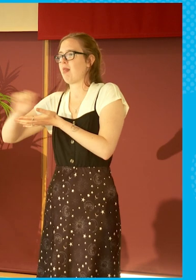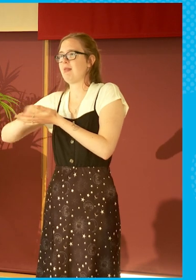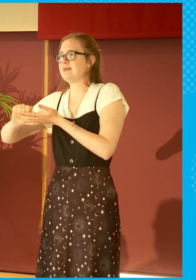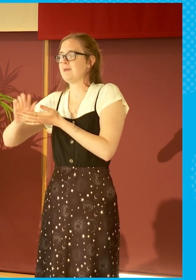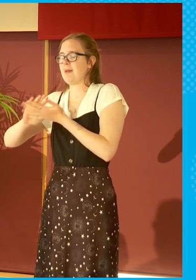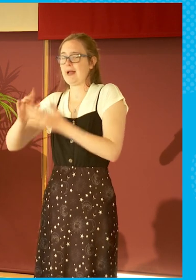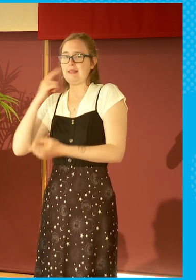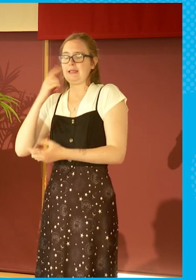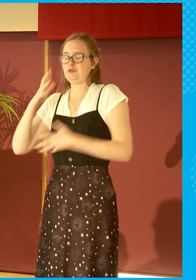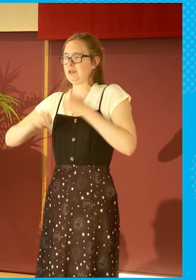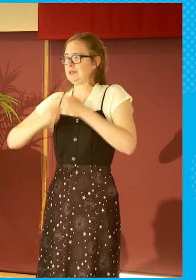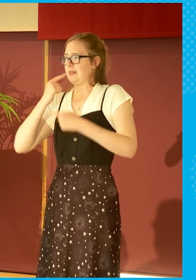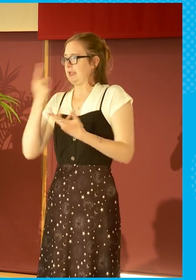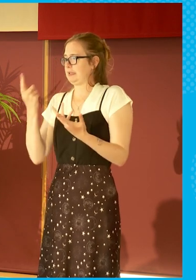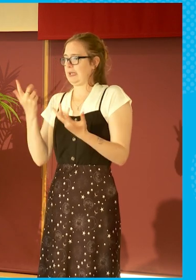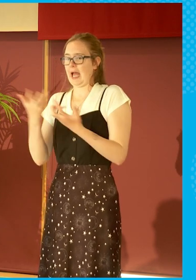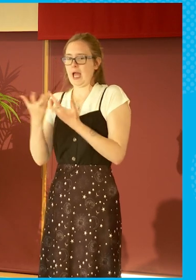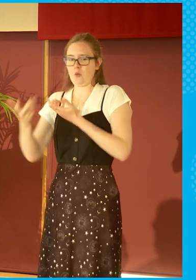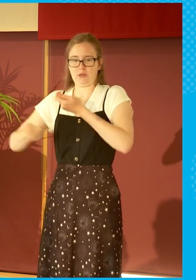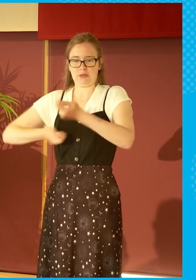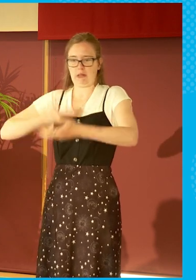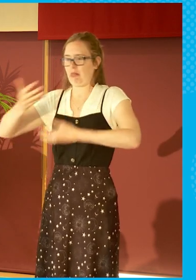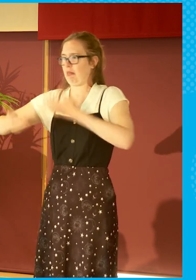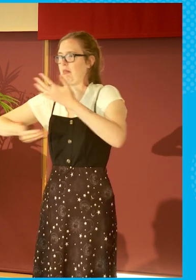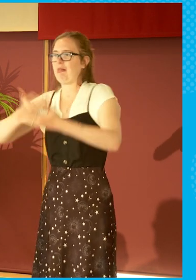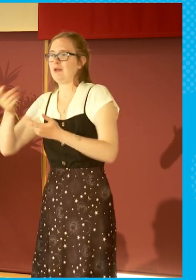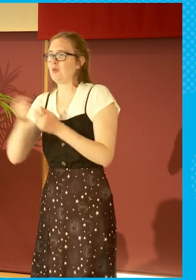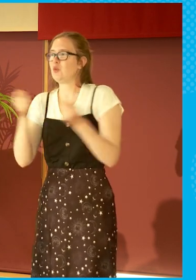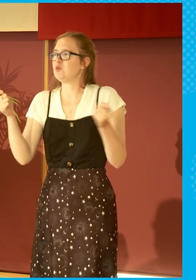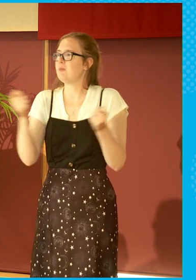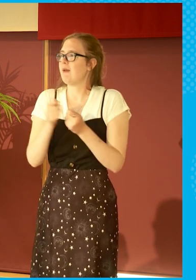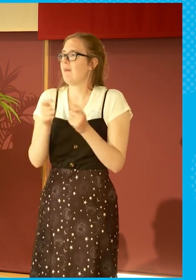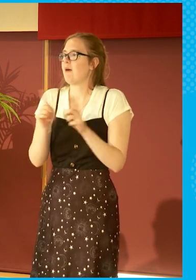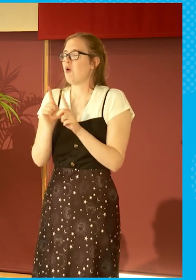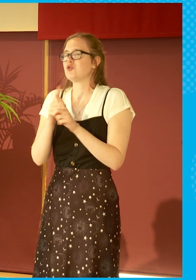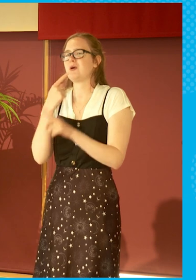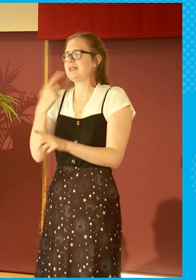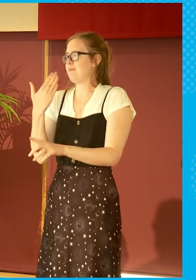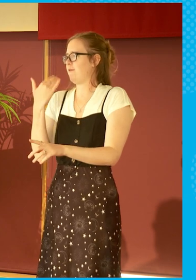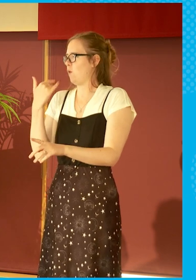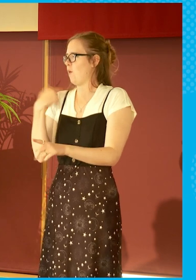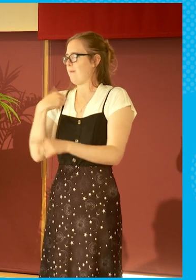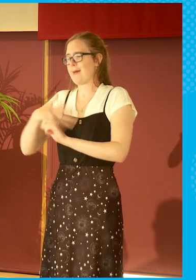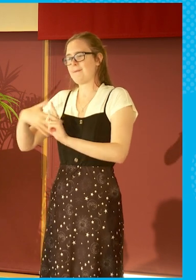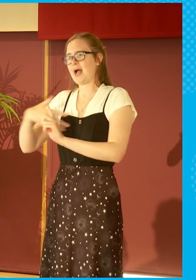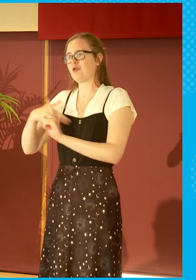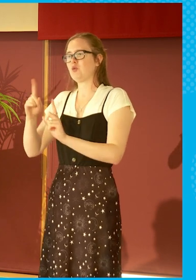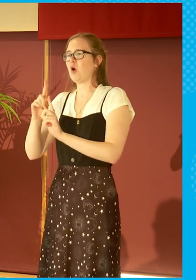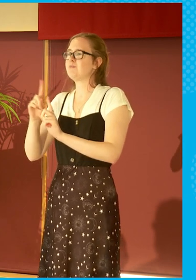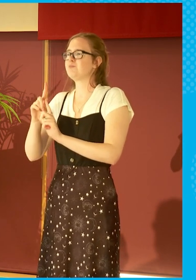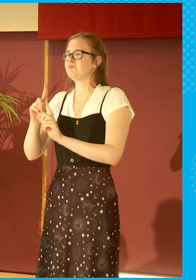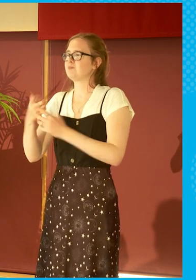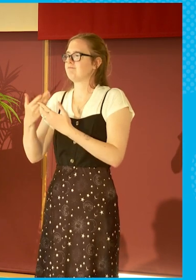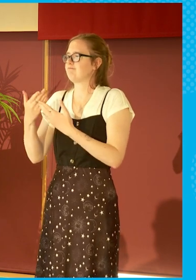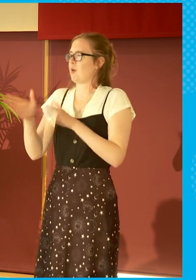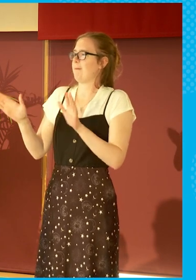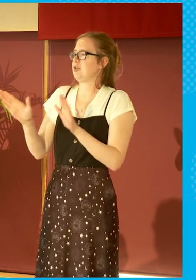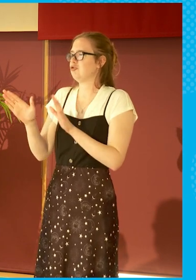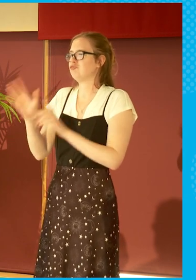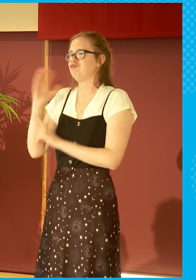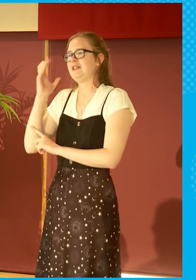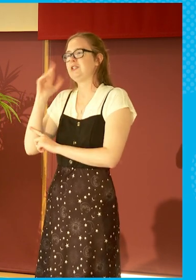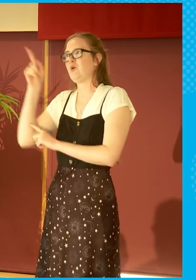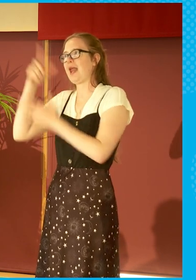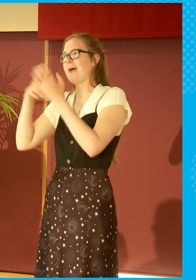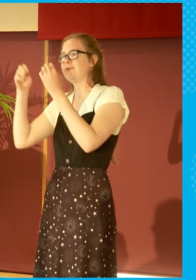to think what would be left, not just newspapers either. I think I mentioned before my background was in commercial radio, on air in Aberdeen and